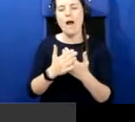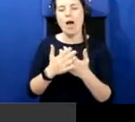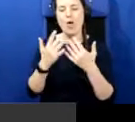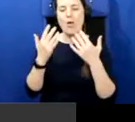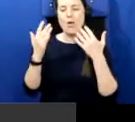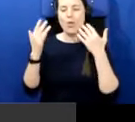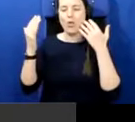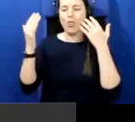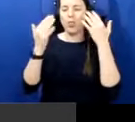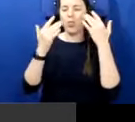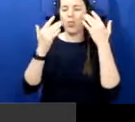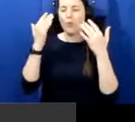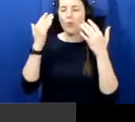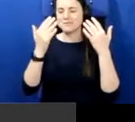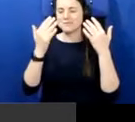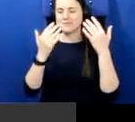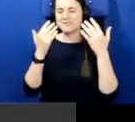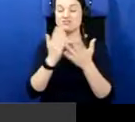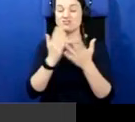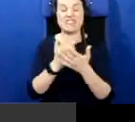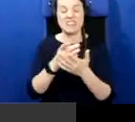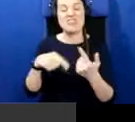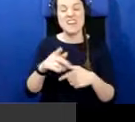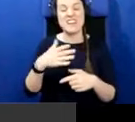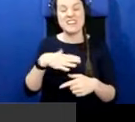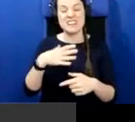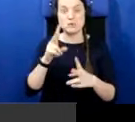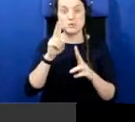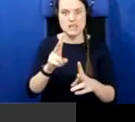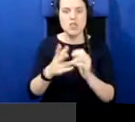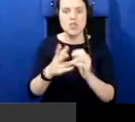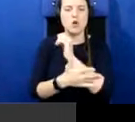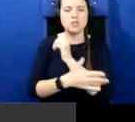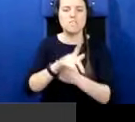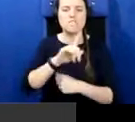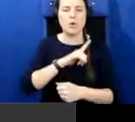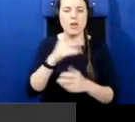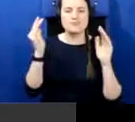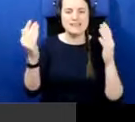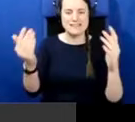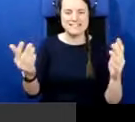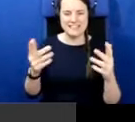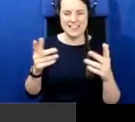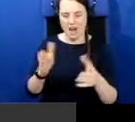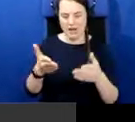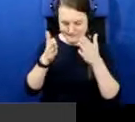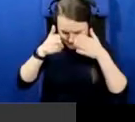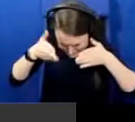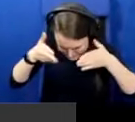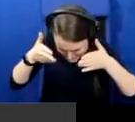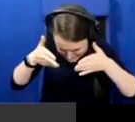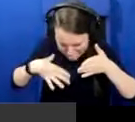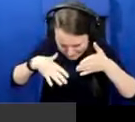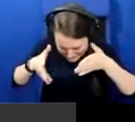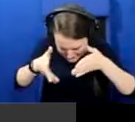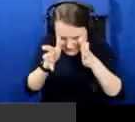they really need to be able to see the wood for the trees here and the way the history is taught. But again, the big problem is a problem here